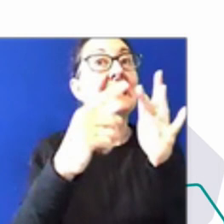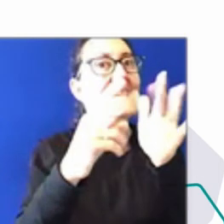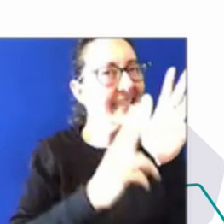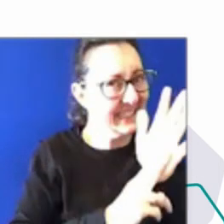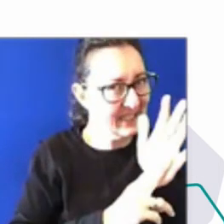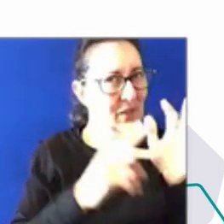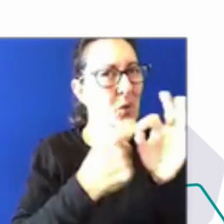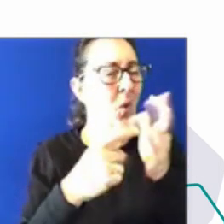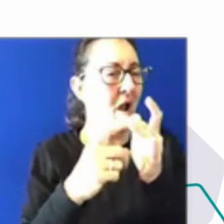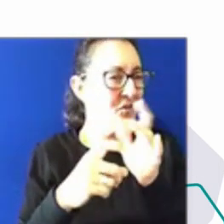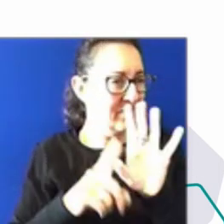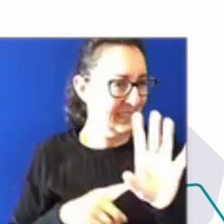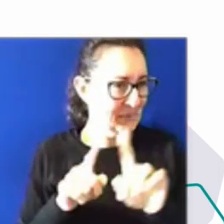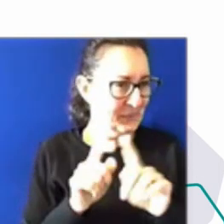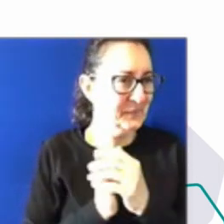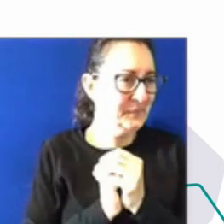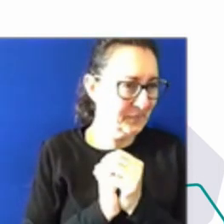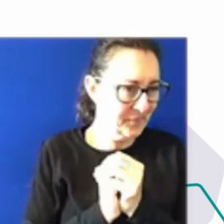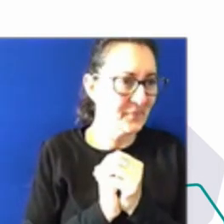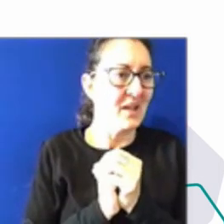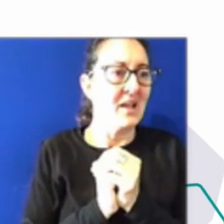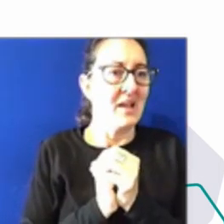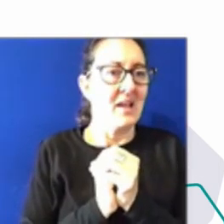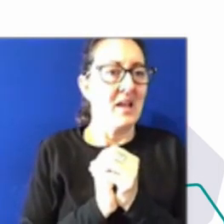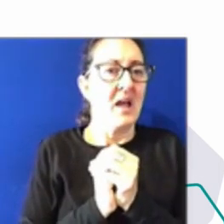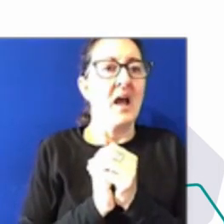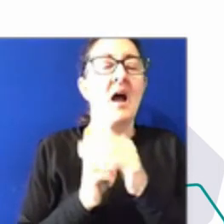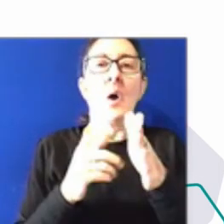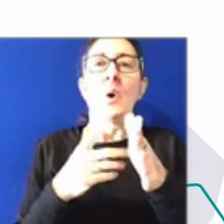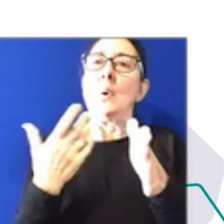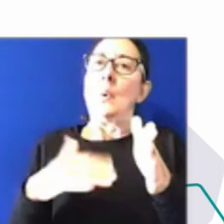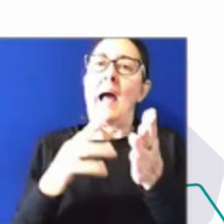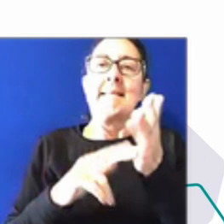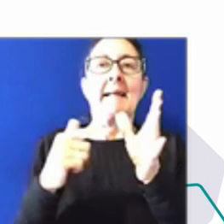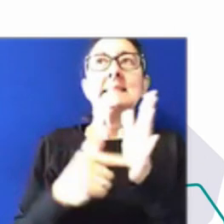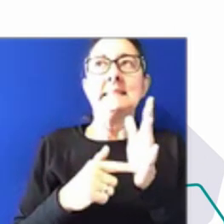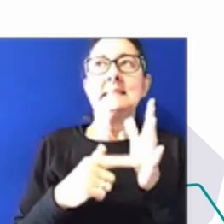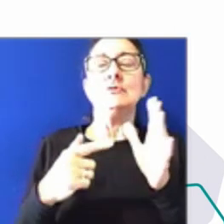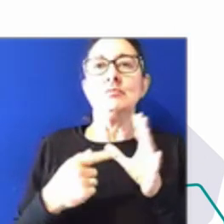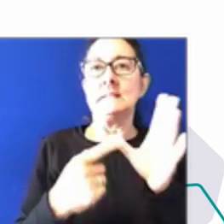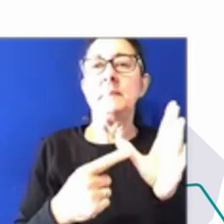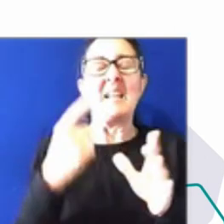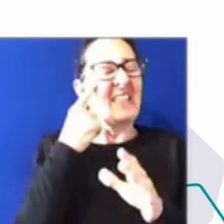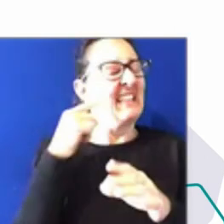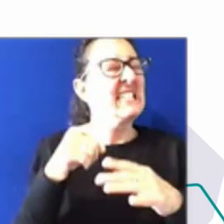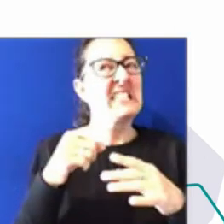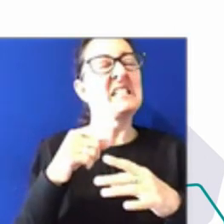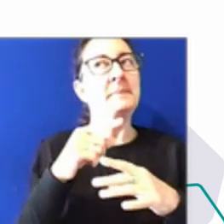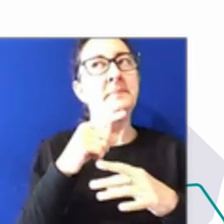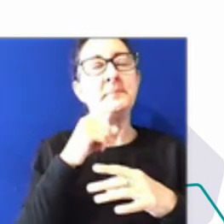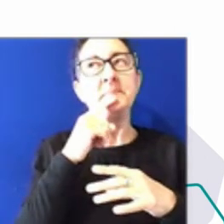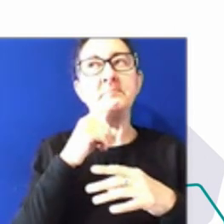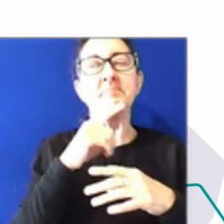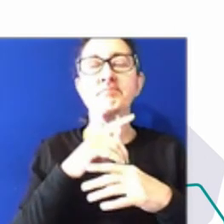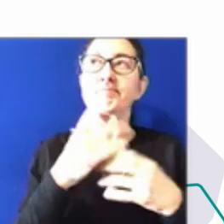Oh, look, this is tough, right? I think that we need to be putting wellbeing at the centre of